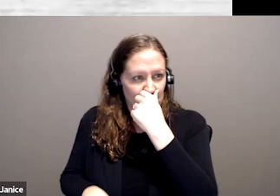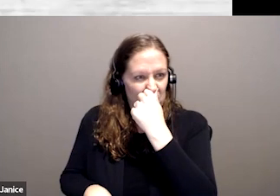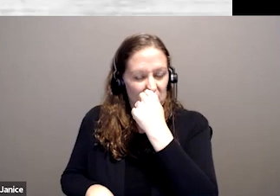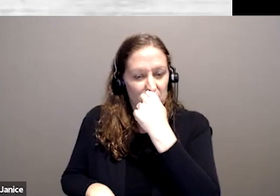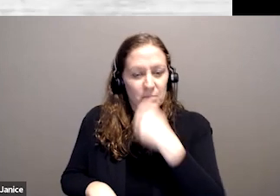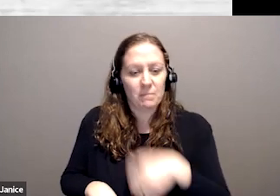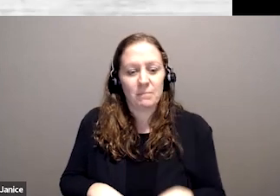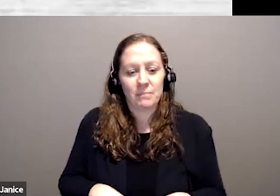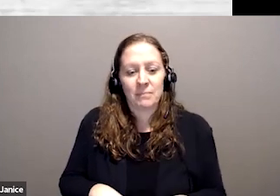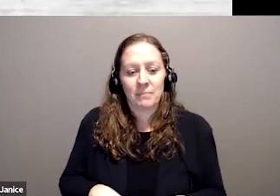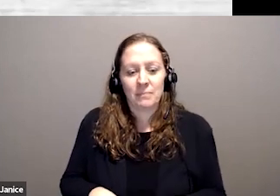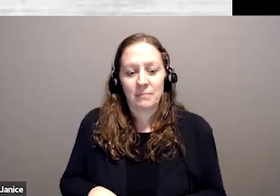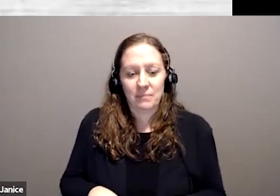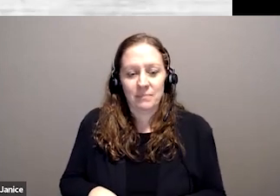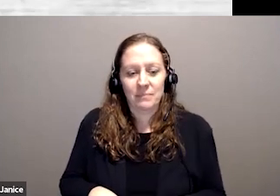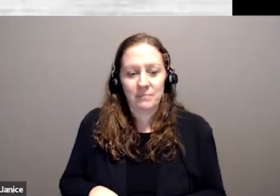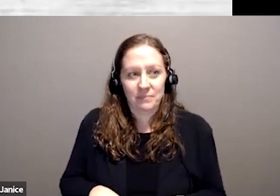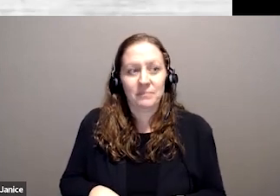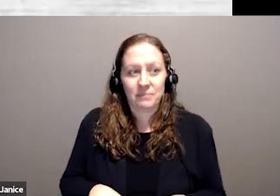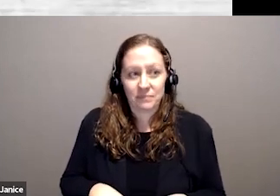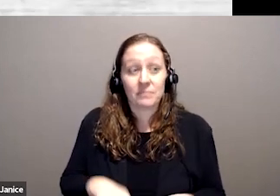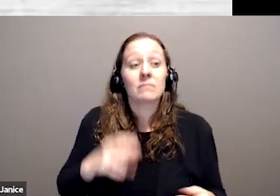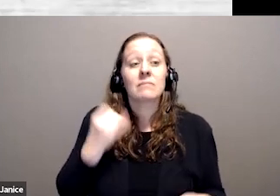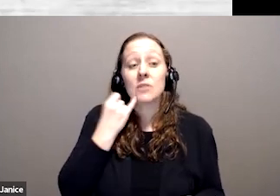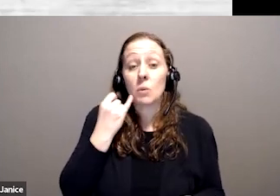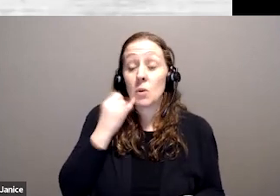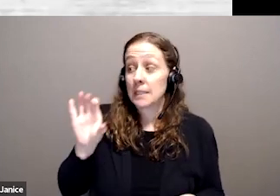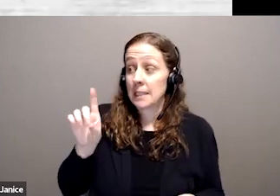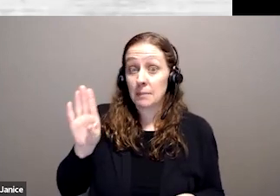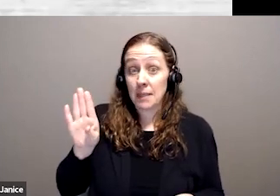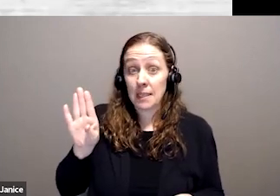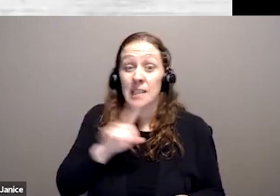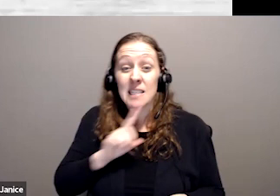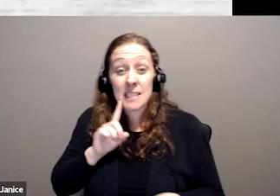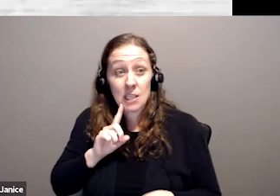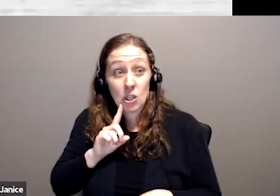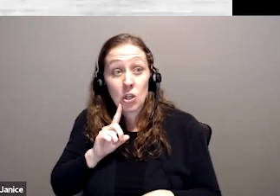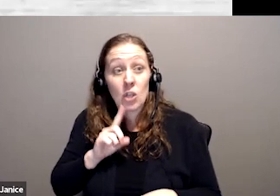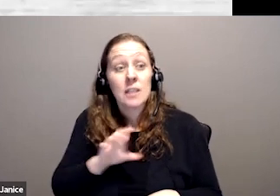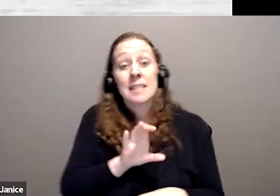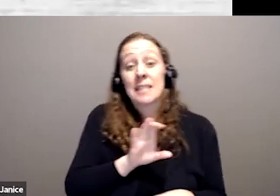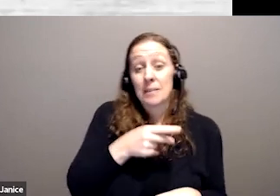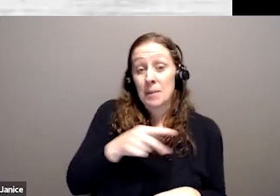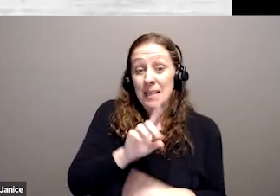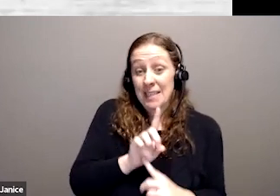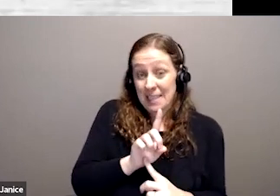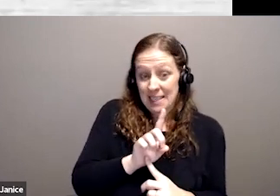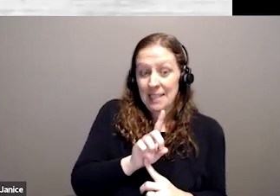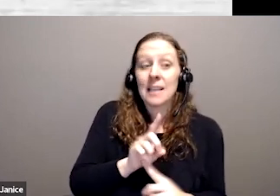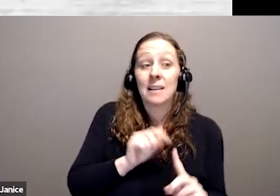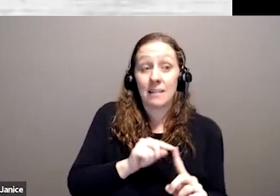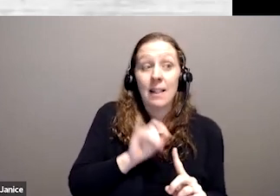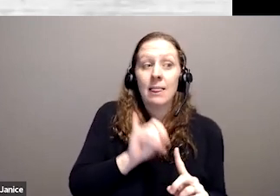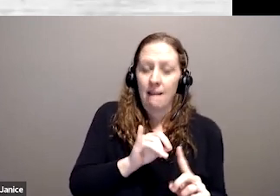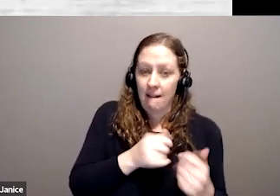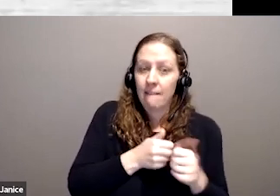Therefore, if a single benefit unit is adopted for the new CDB, CPPD is largely in accord with the single benefit unit